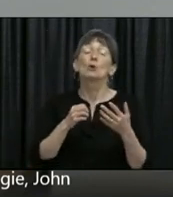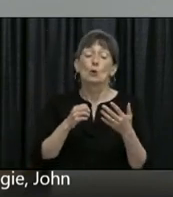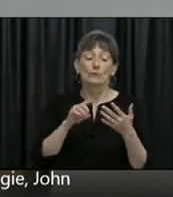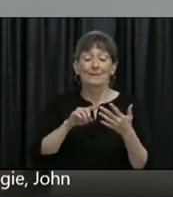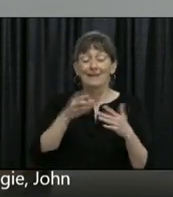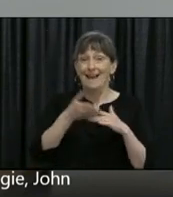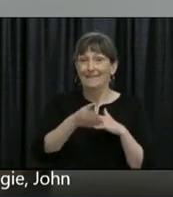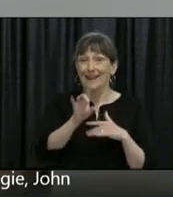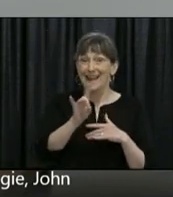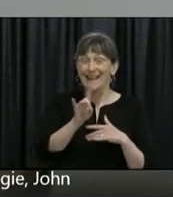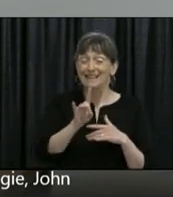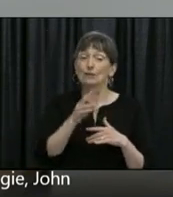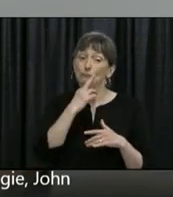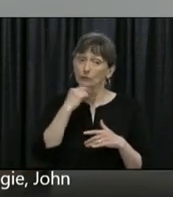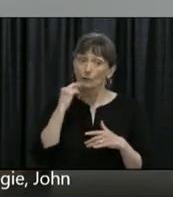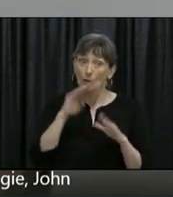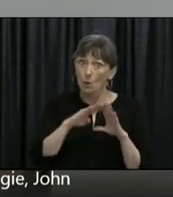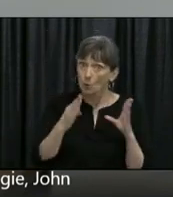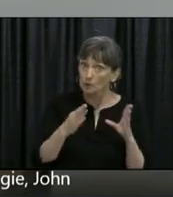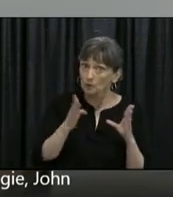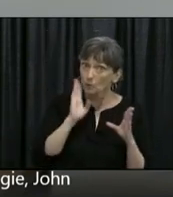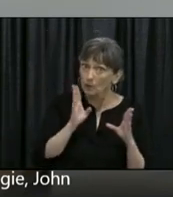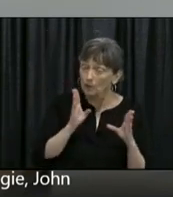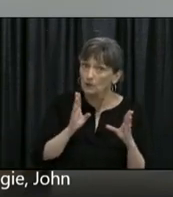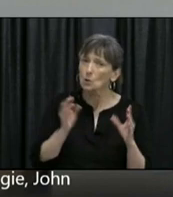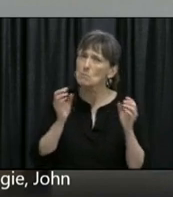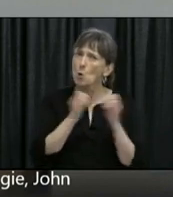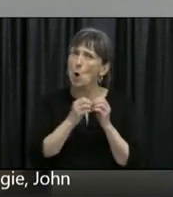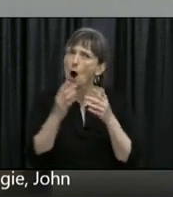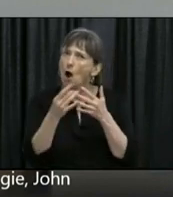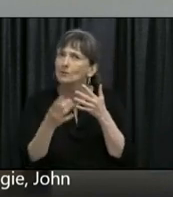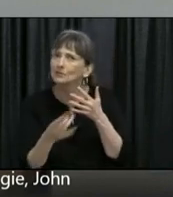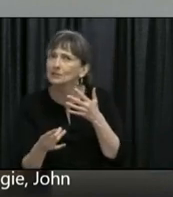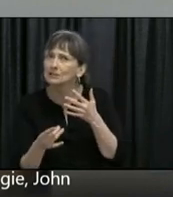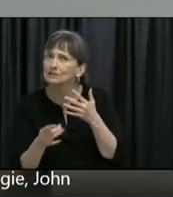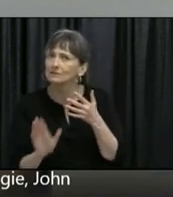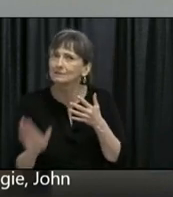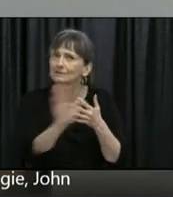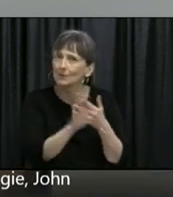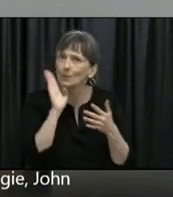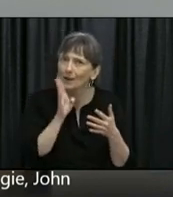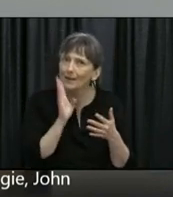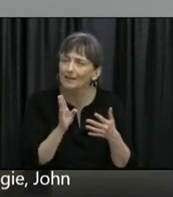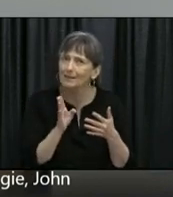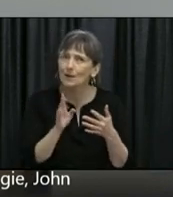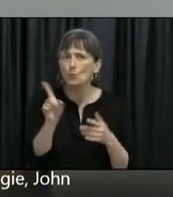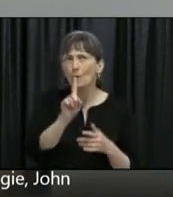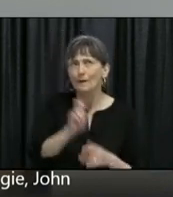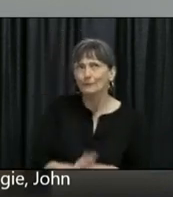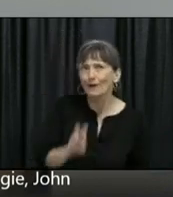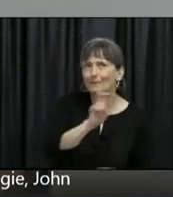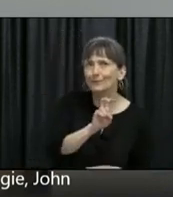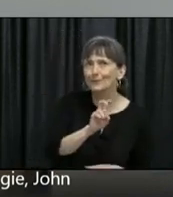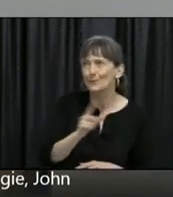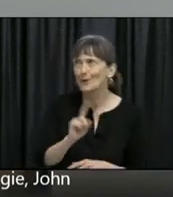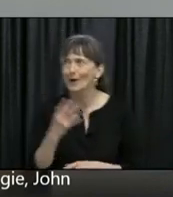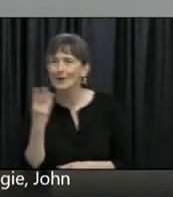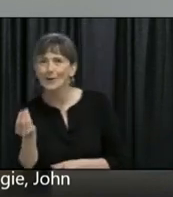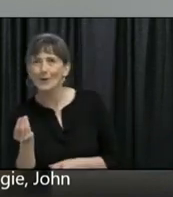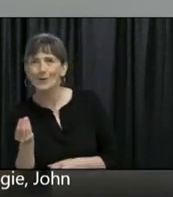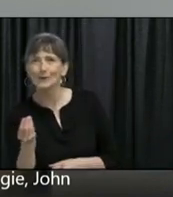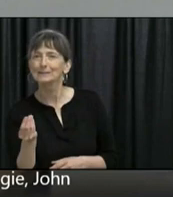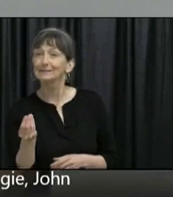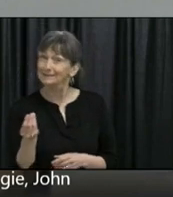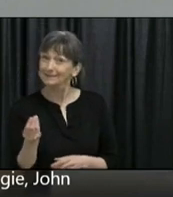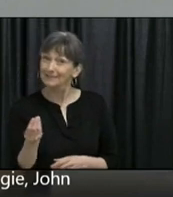with limited capacity. It's really going to be a matter of exercising discretion around travel and the whole concept of